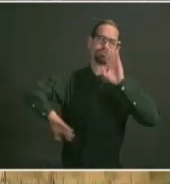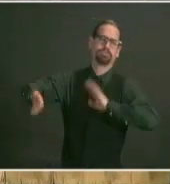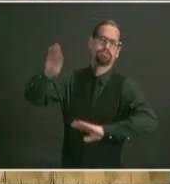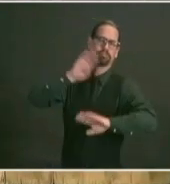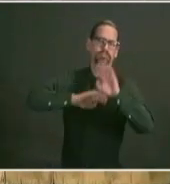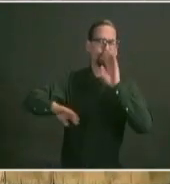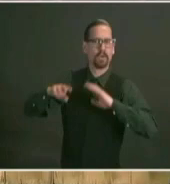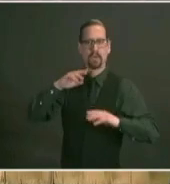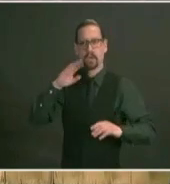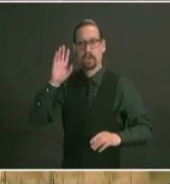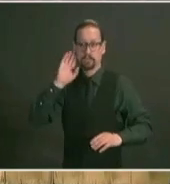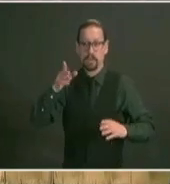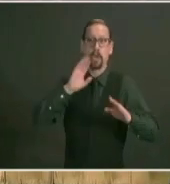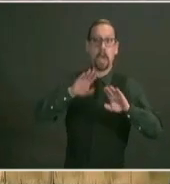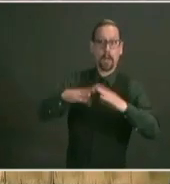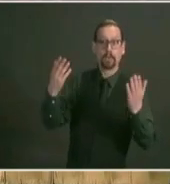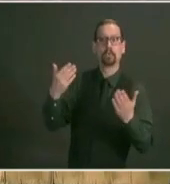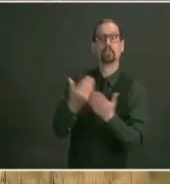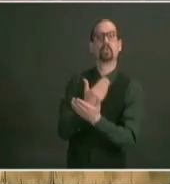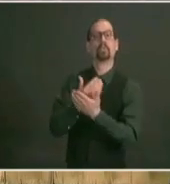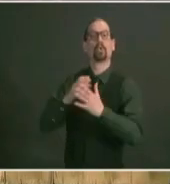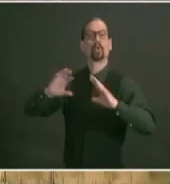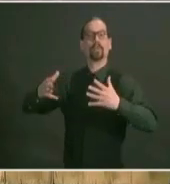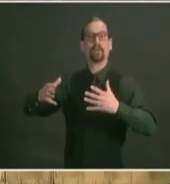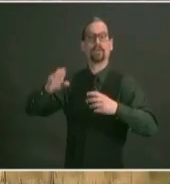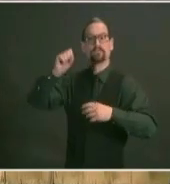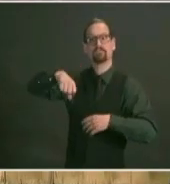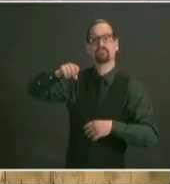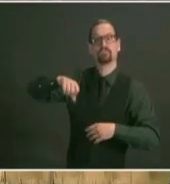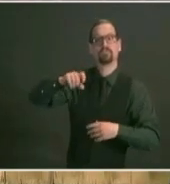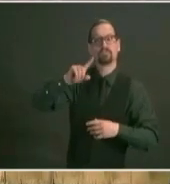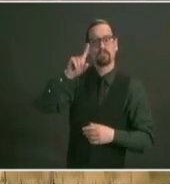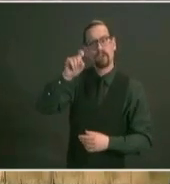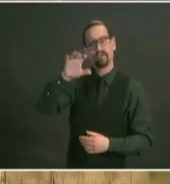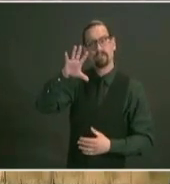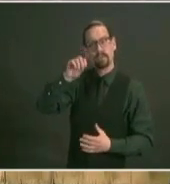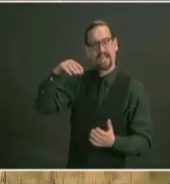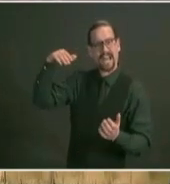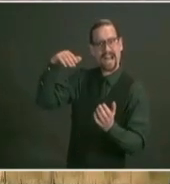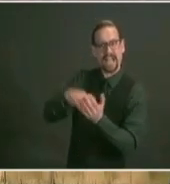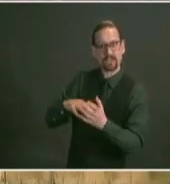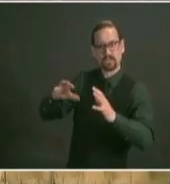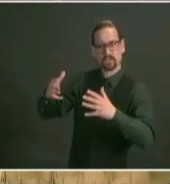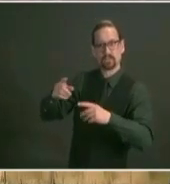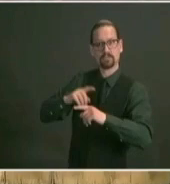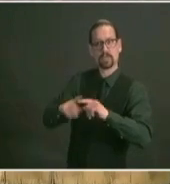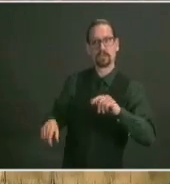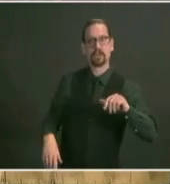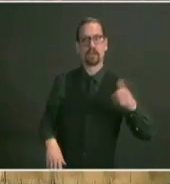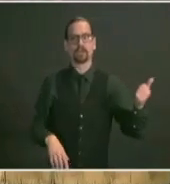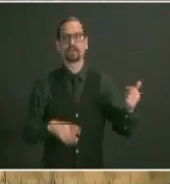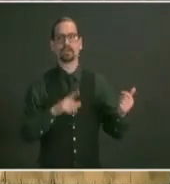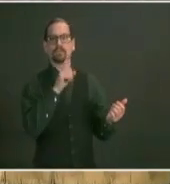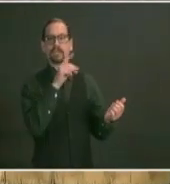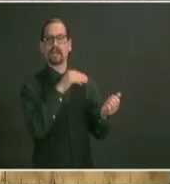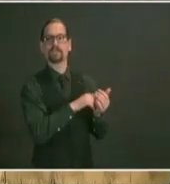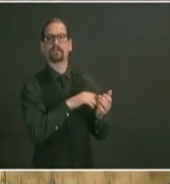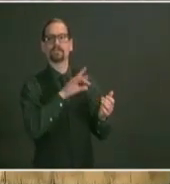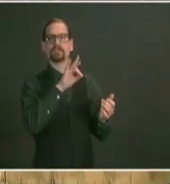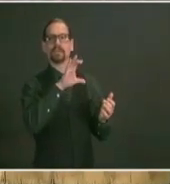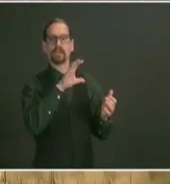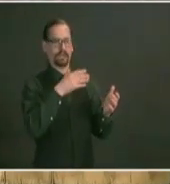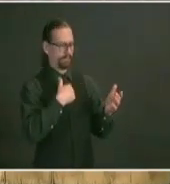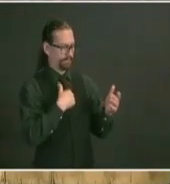000 people with 1800 doses you had two and a half million views on your page and that engenders